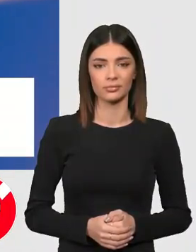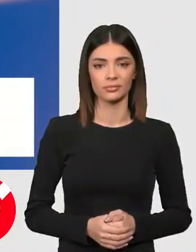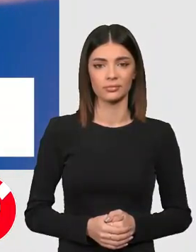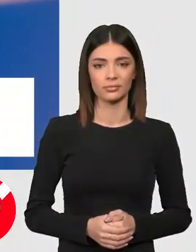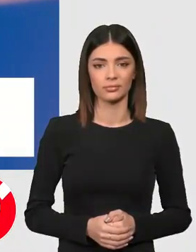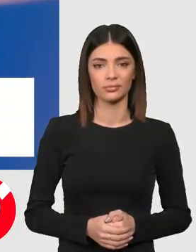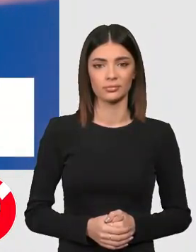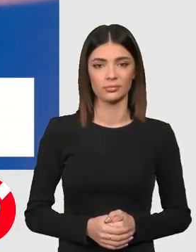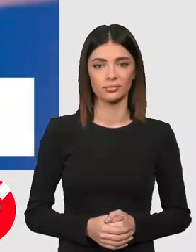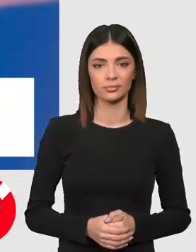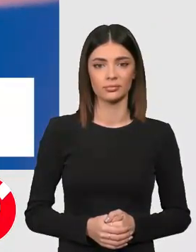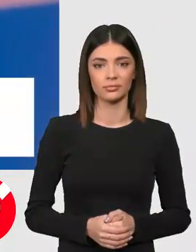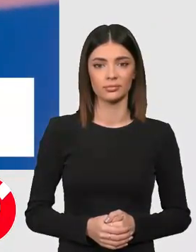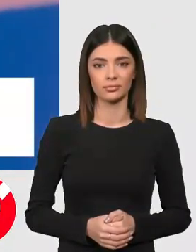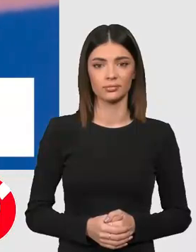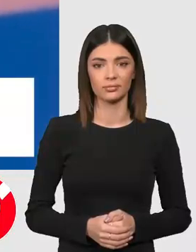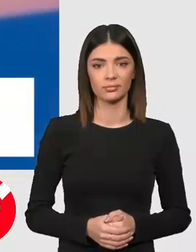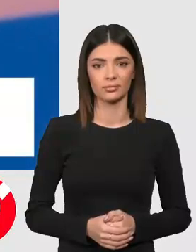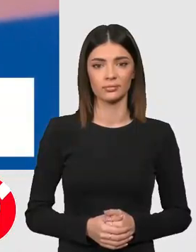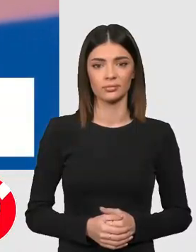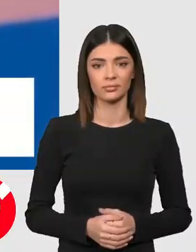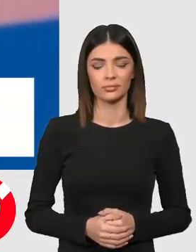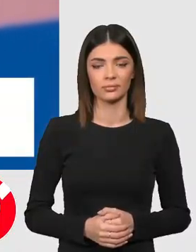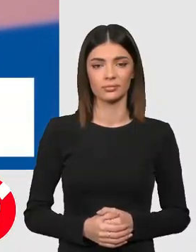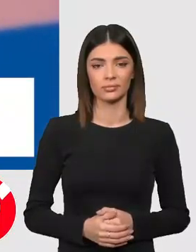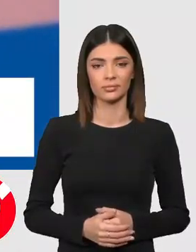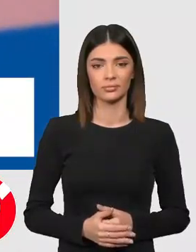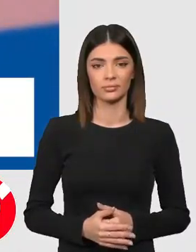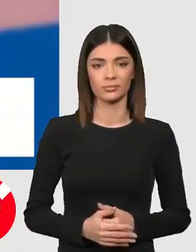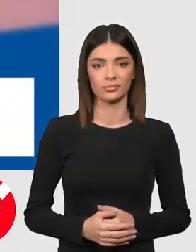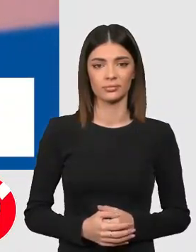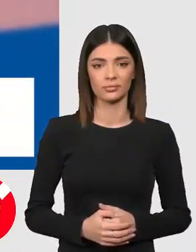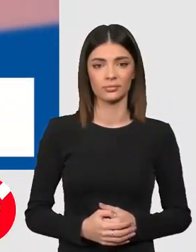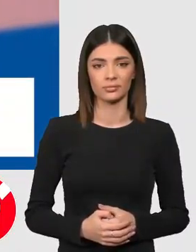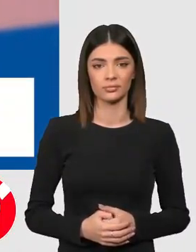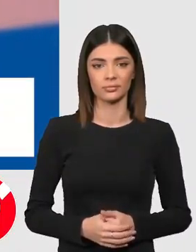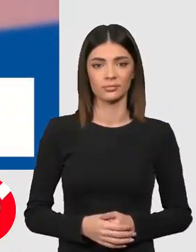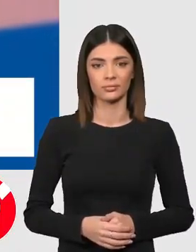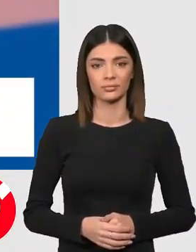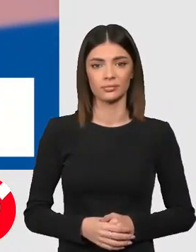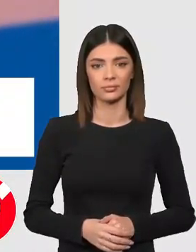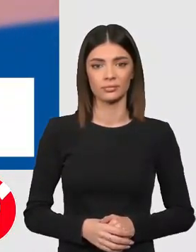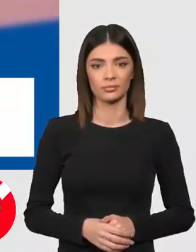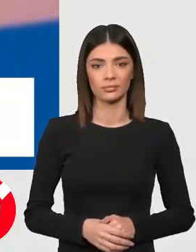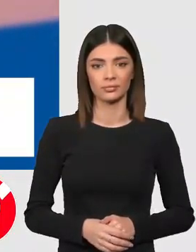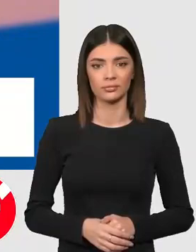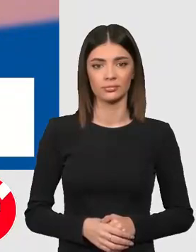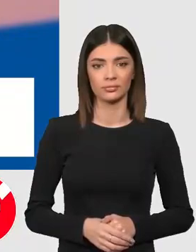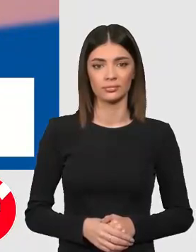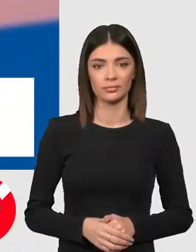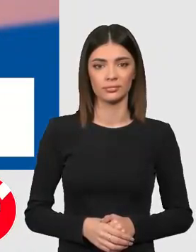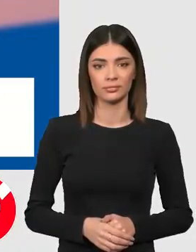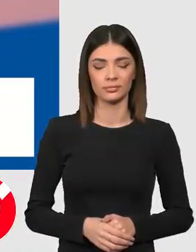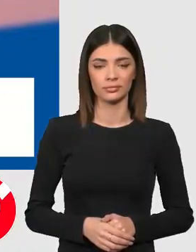And I think we know that on some level. I think that's part of the reason we keep ourselves so busy and distracted to begin with. But we don't know what to do